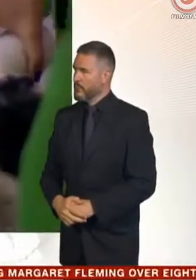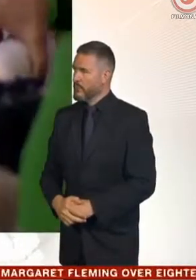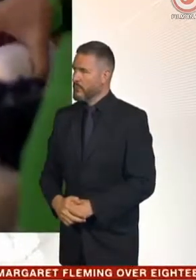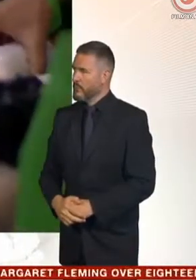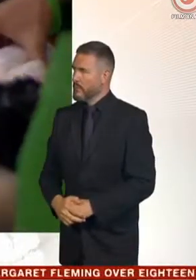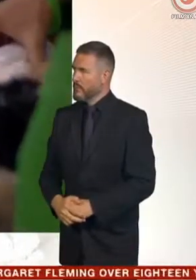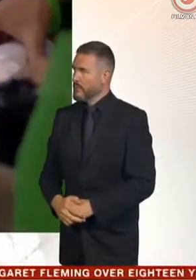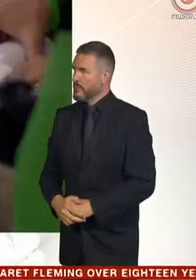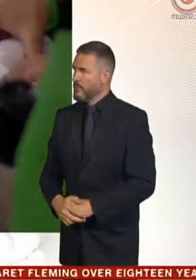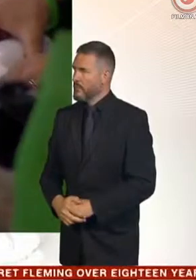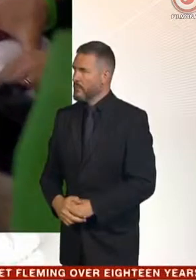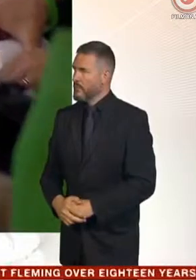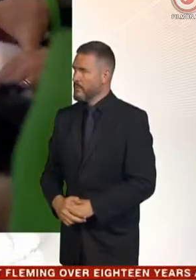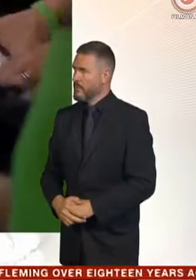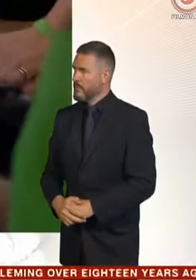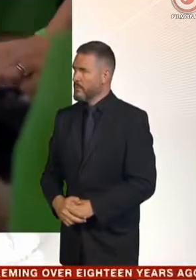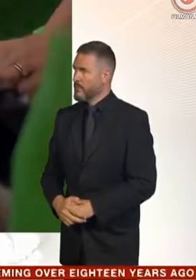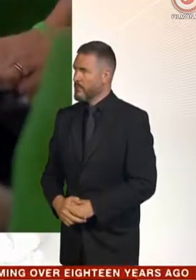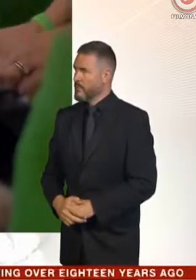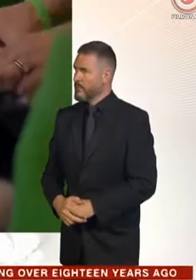Ooh, yes, it will.